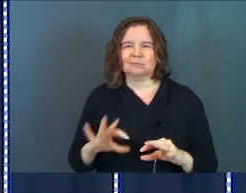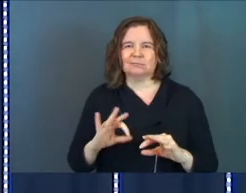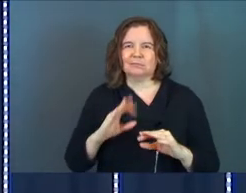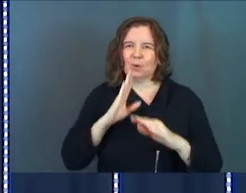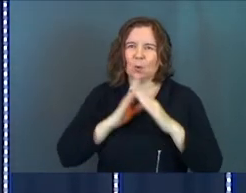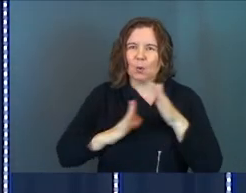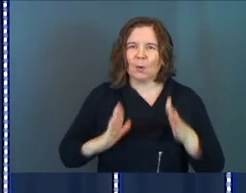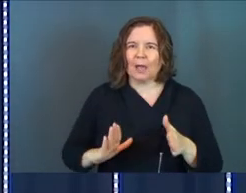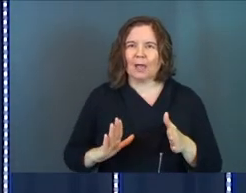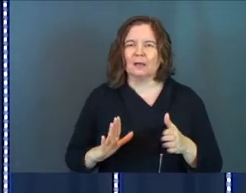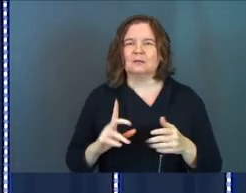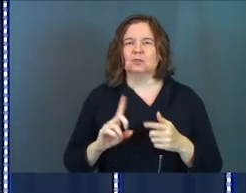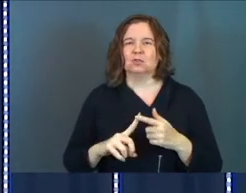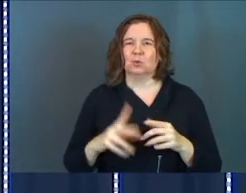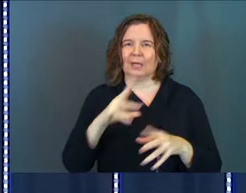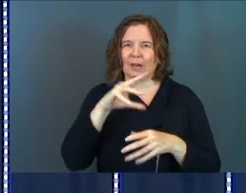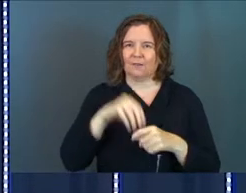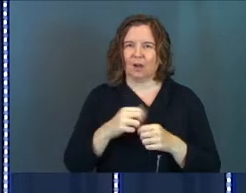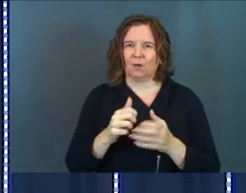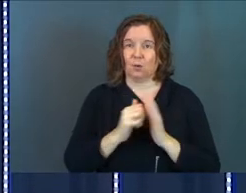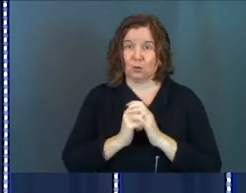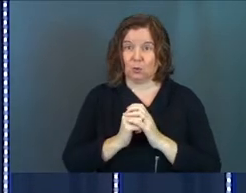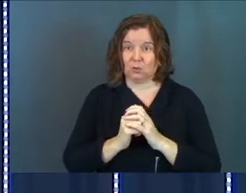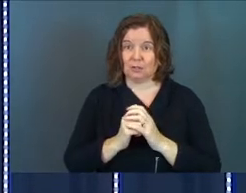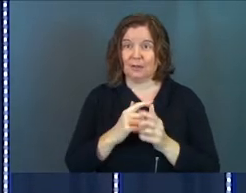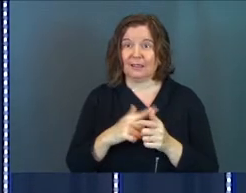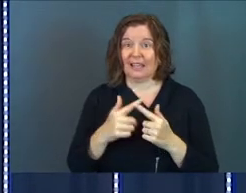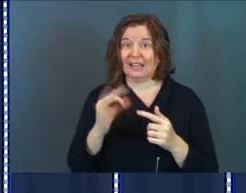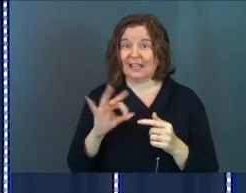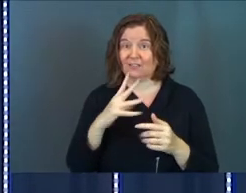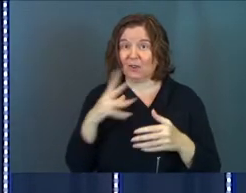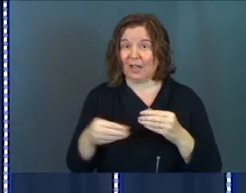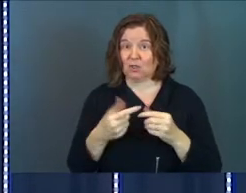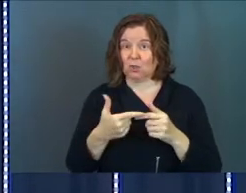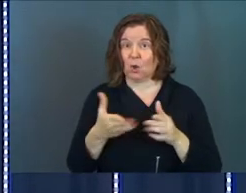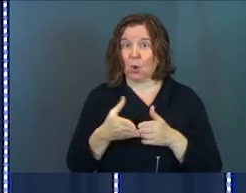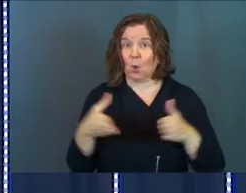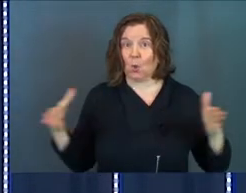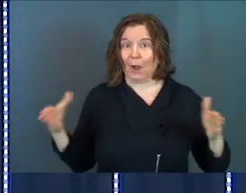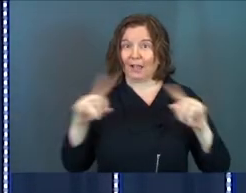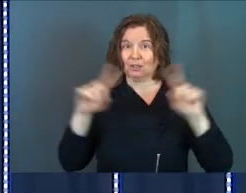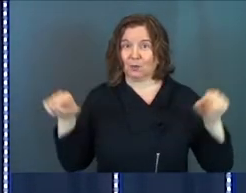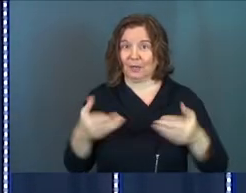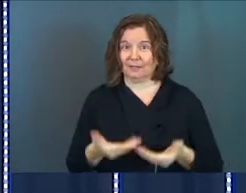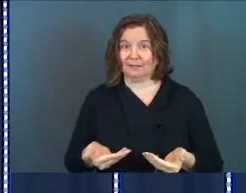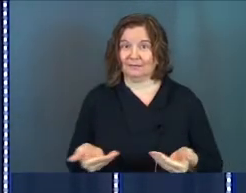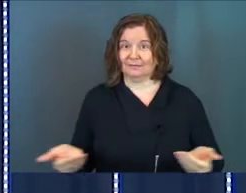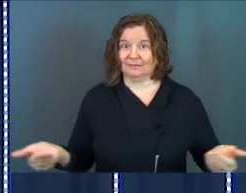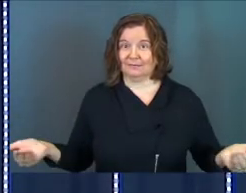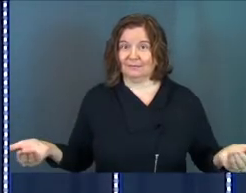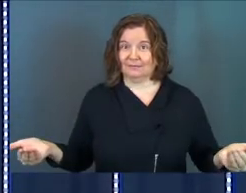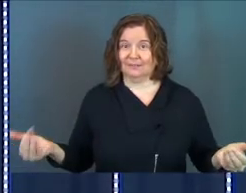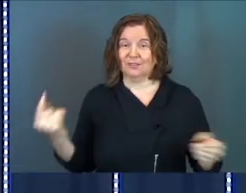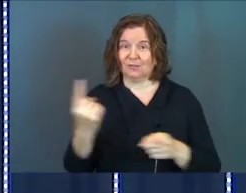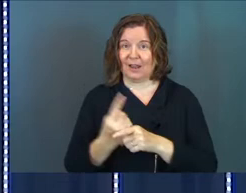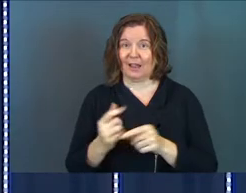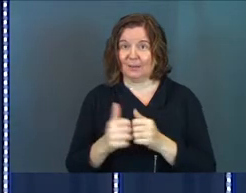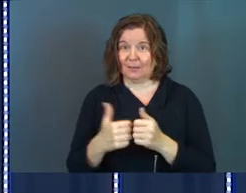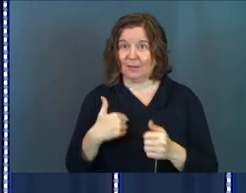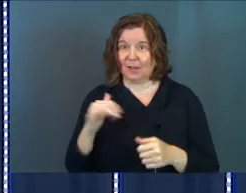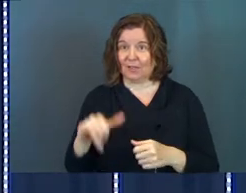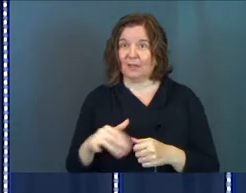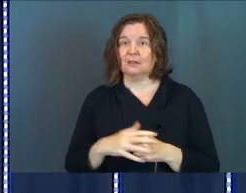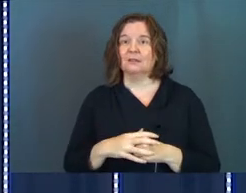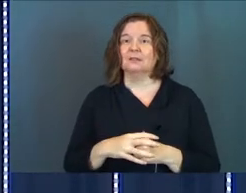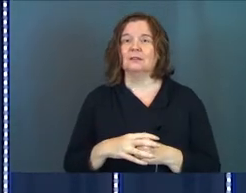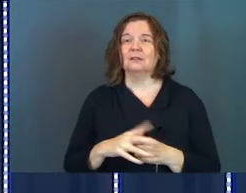way to get involved in worship, amen? And then if you're extra, you can go widescreen. Everybody go widescreen with me, right? You can go widescreen on